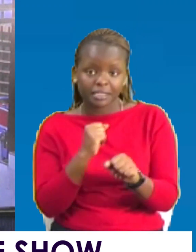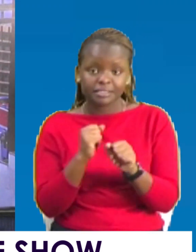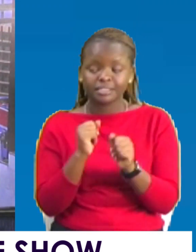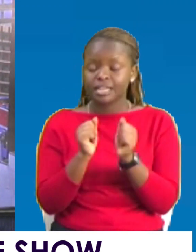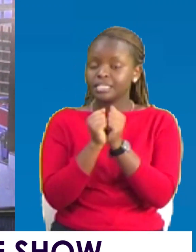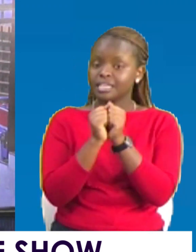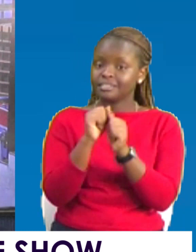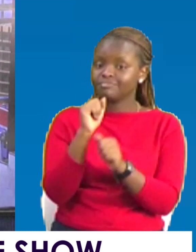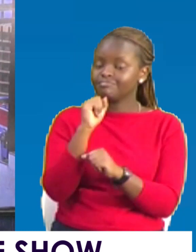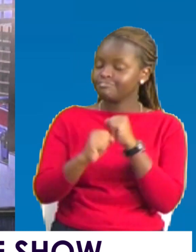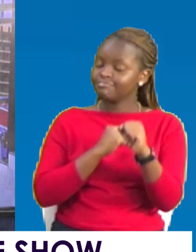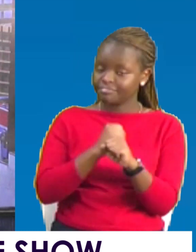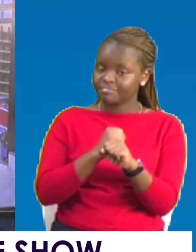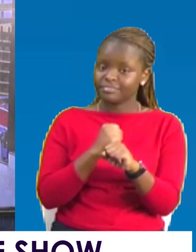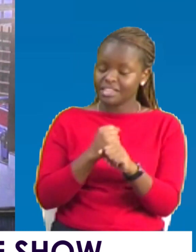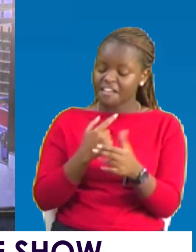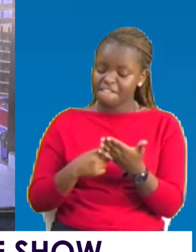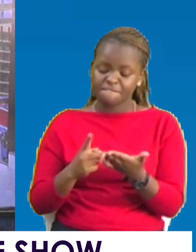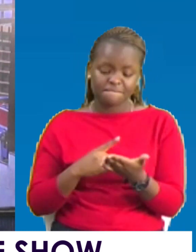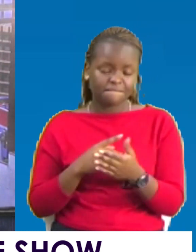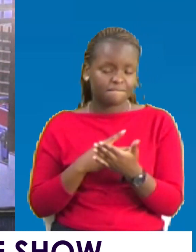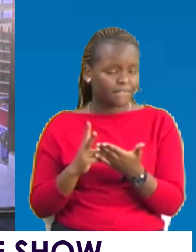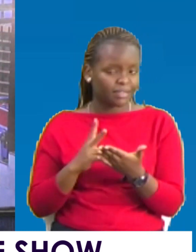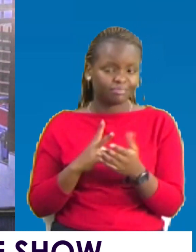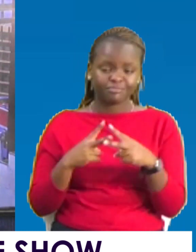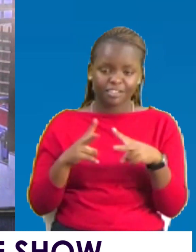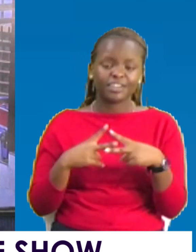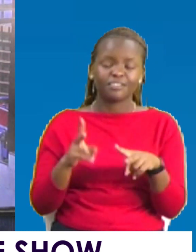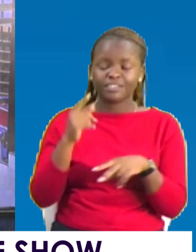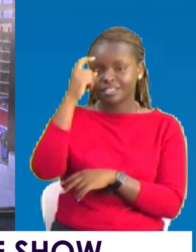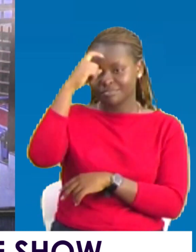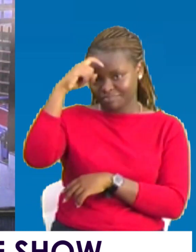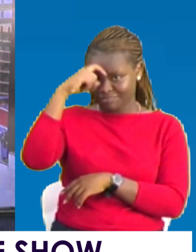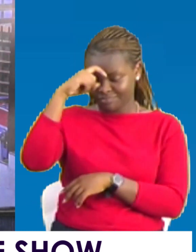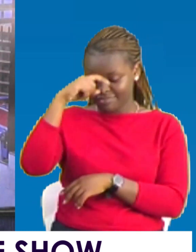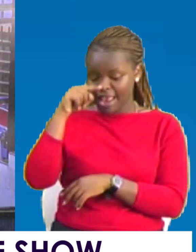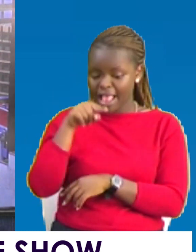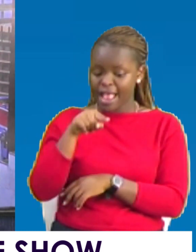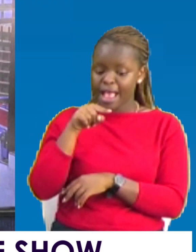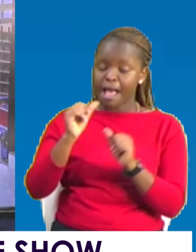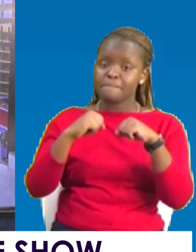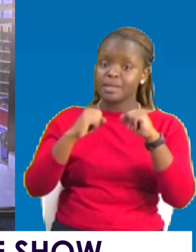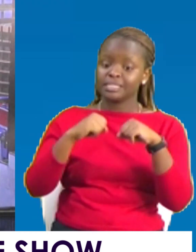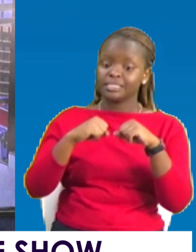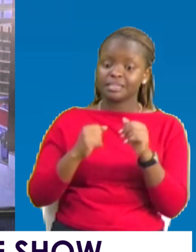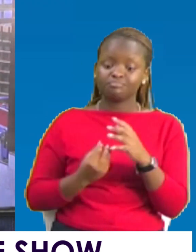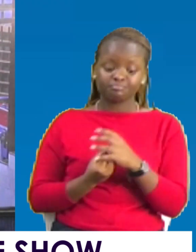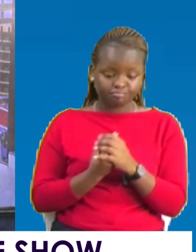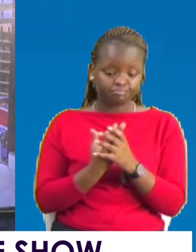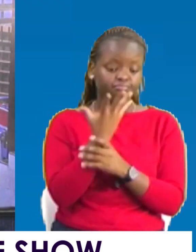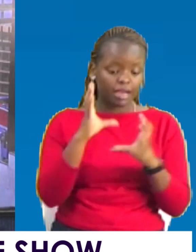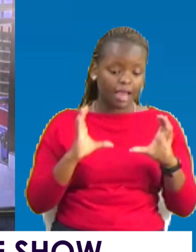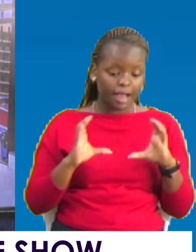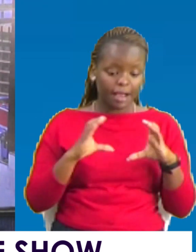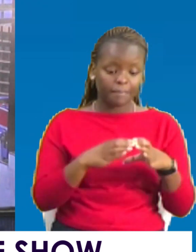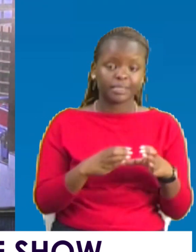very intelligent. Very genuine. Inside of them lies an ability to birth companies. In case you